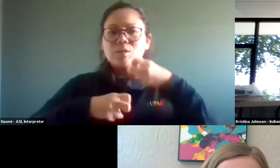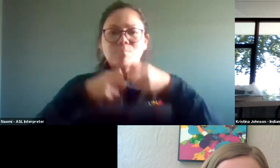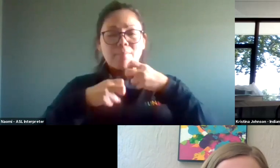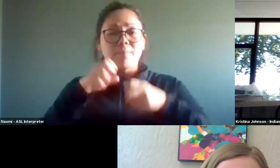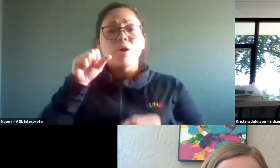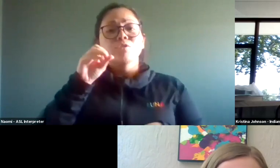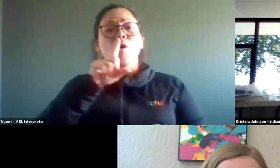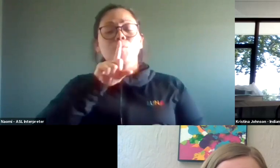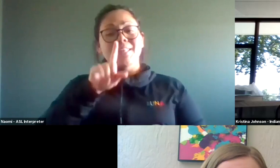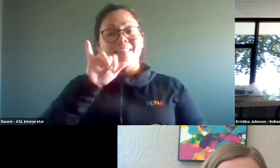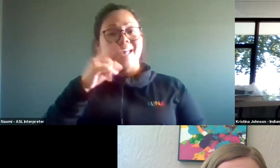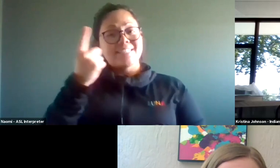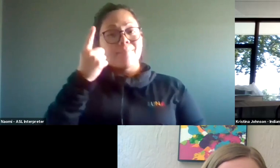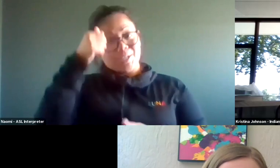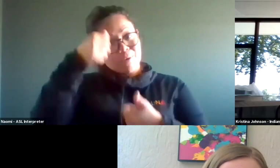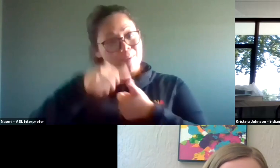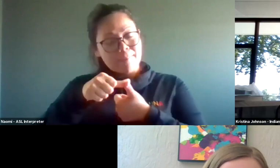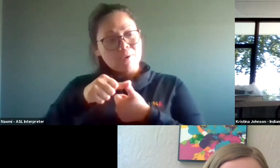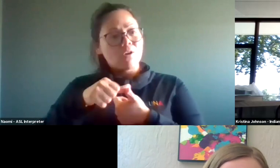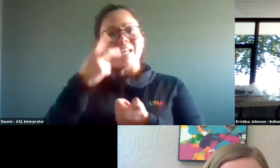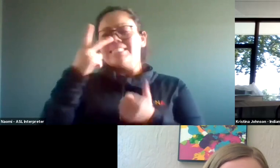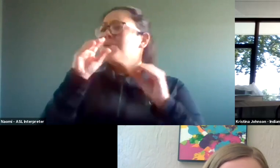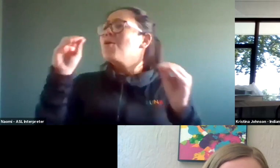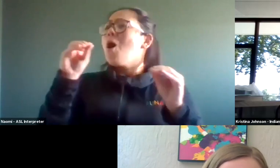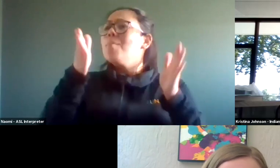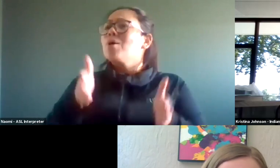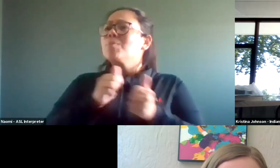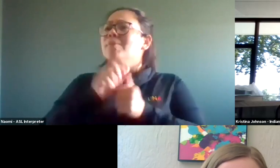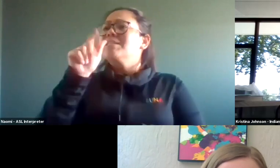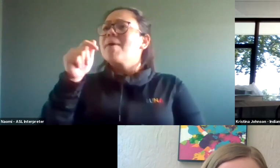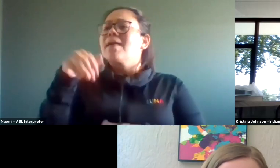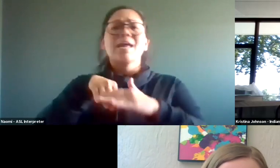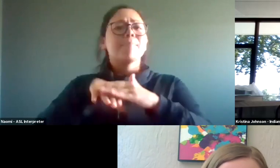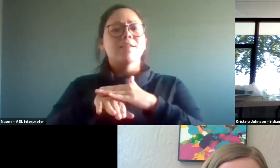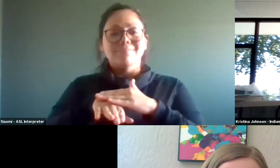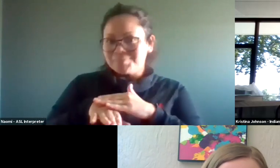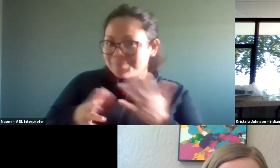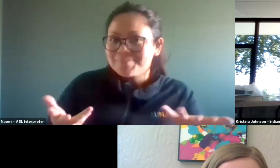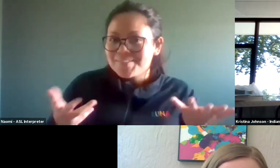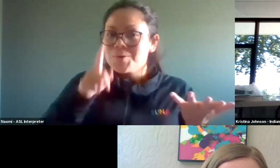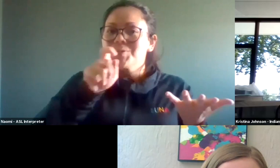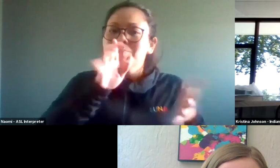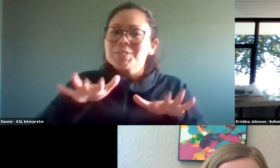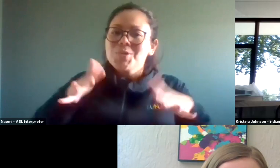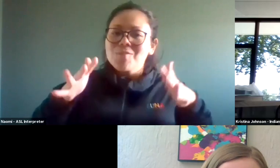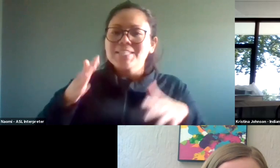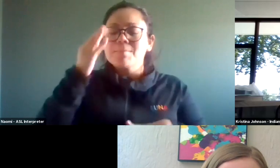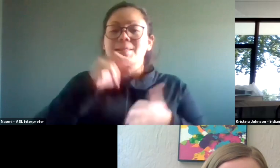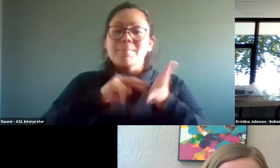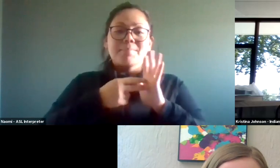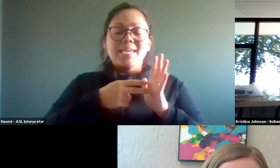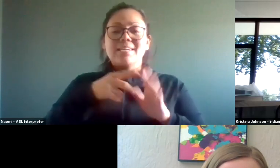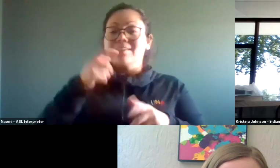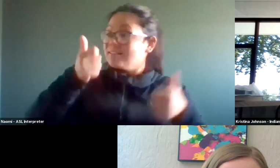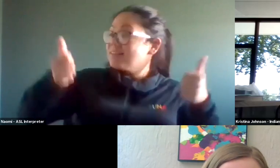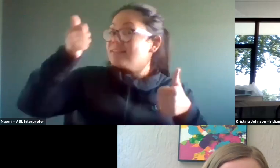to keep in mind. And I kind of, I tell people, especially sometimes people who are nervous because they're not, you know, at management level or